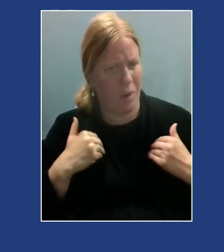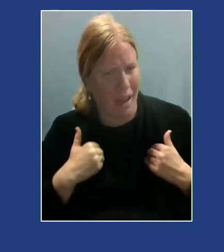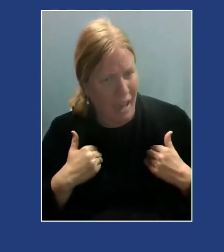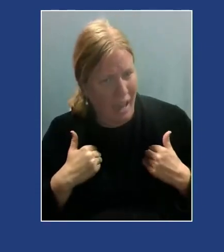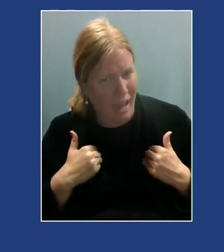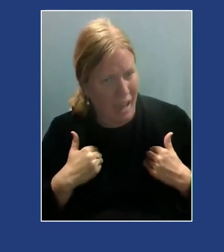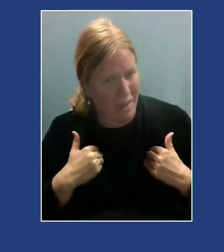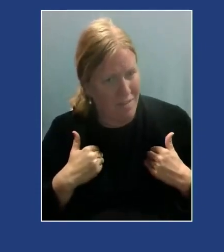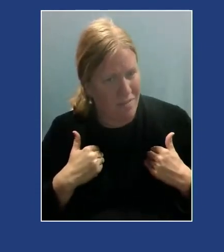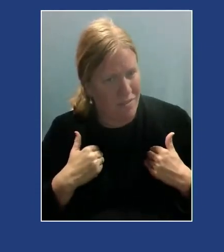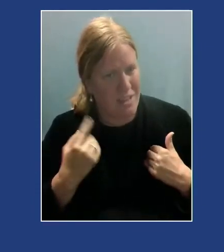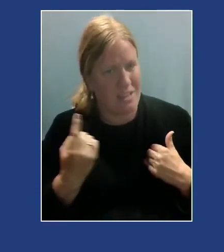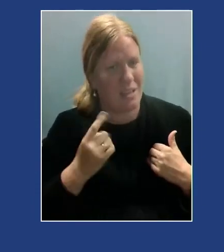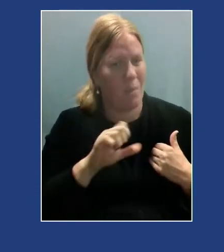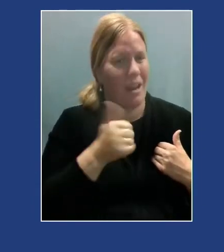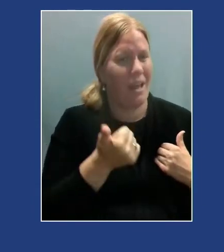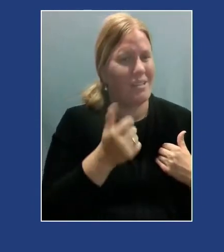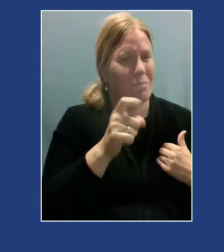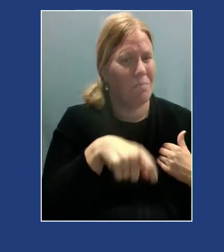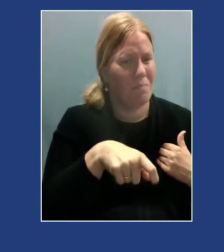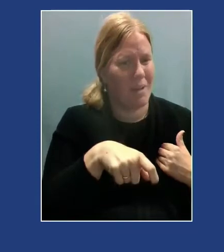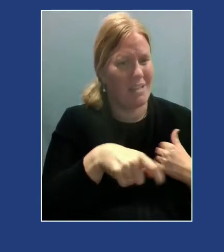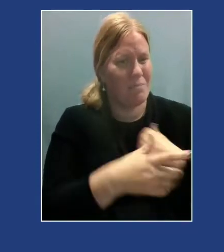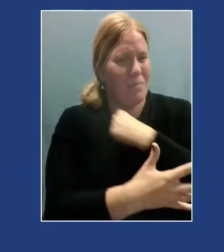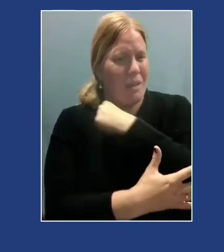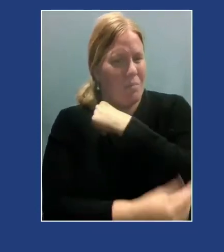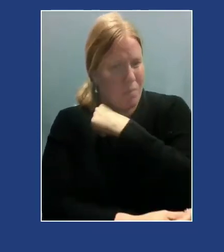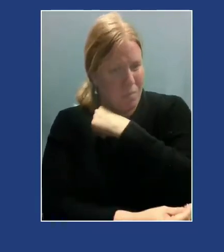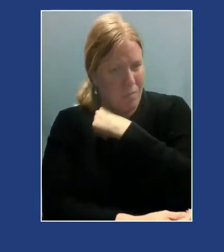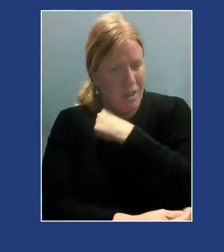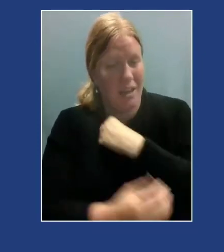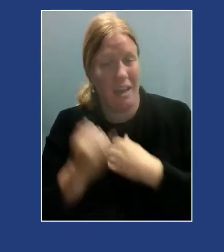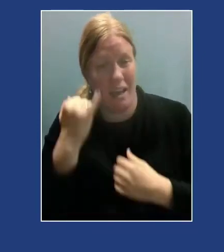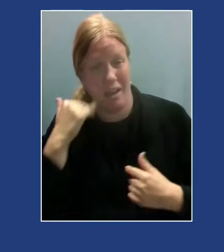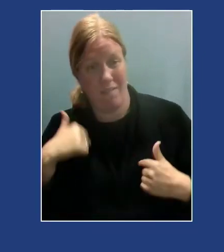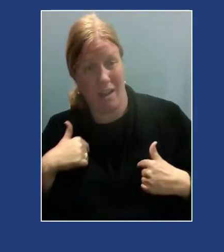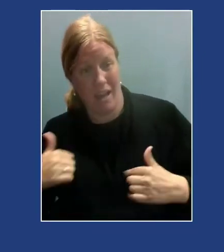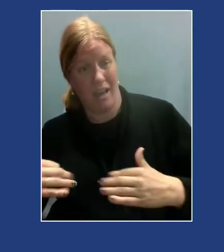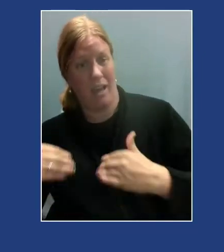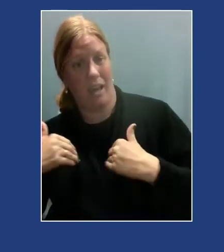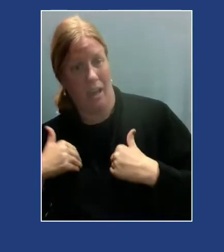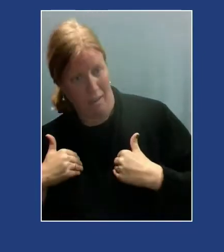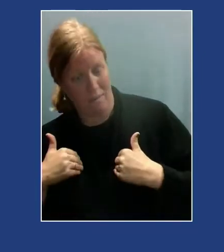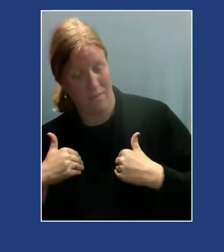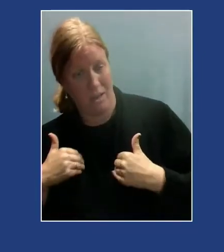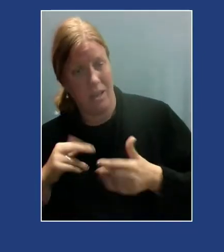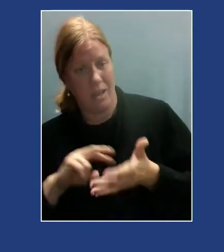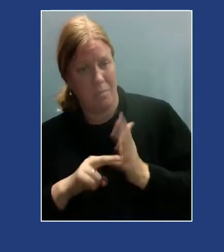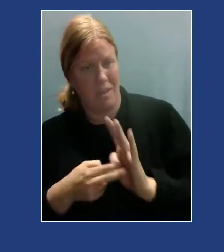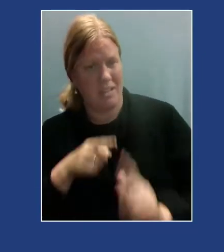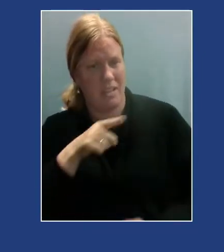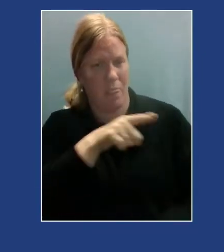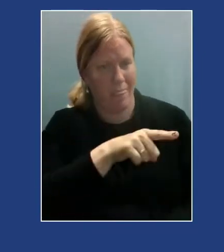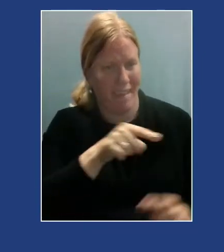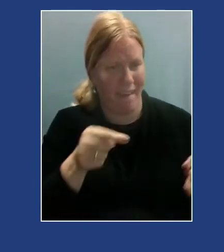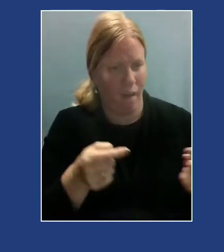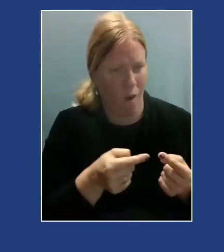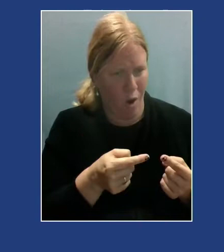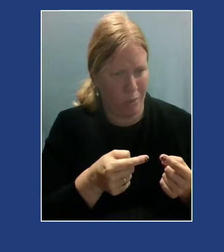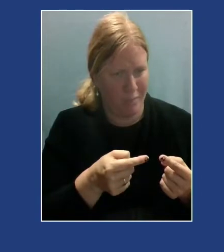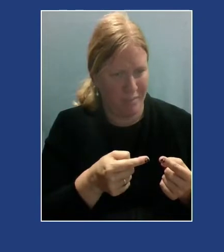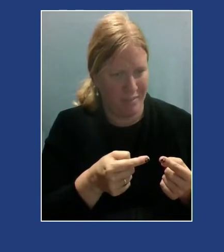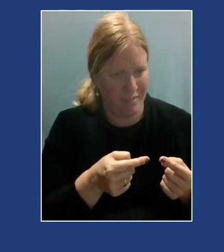else must be disadvantaged, right? For me to have, someone else will be harmed, right? And so to offset exploitation,